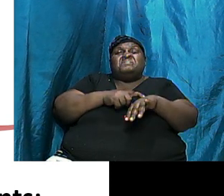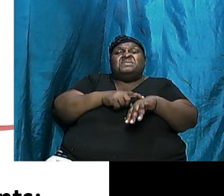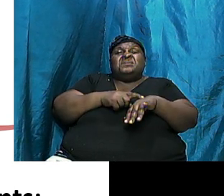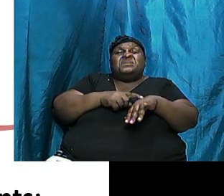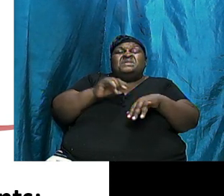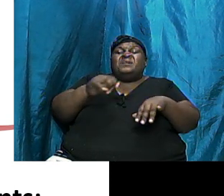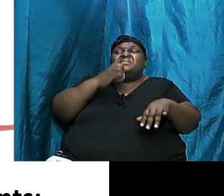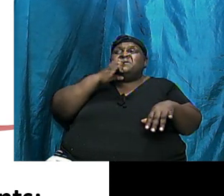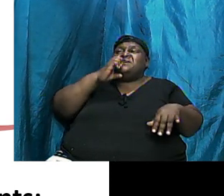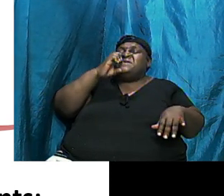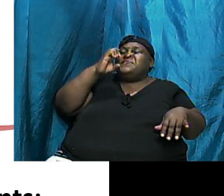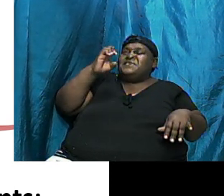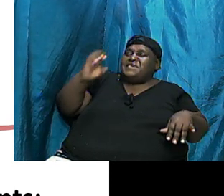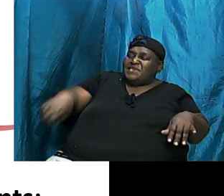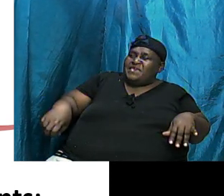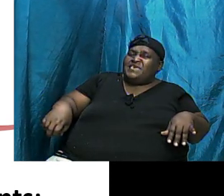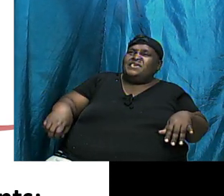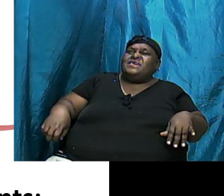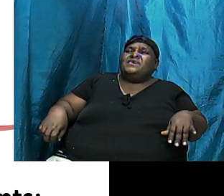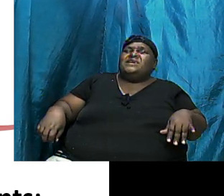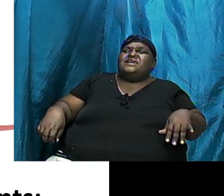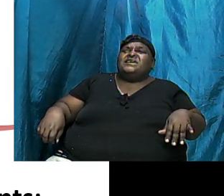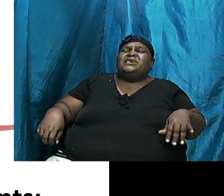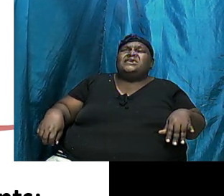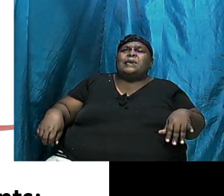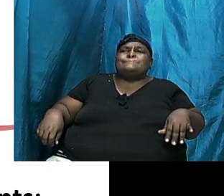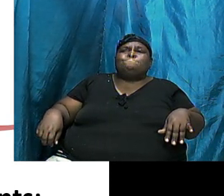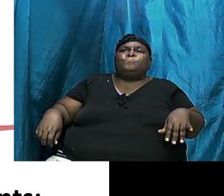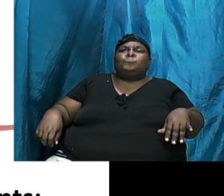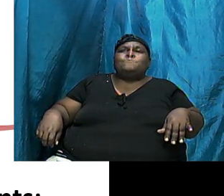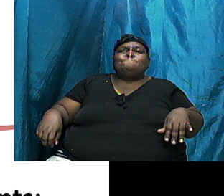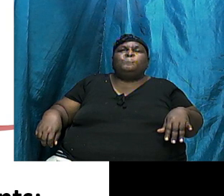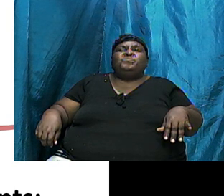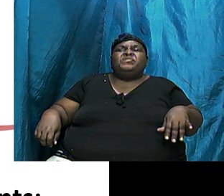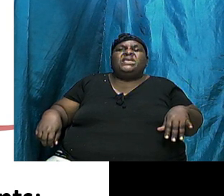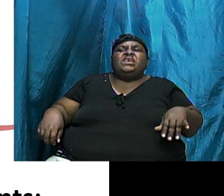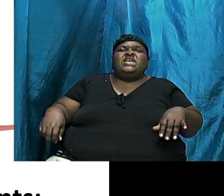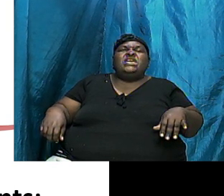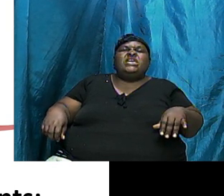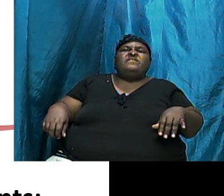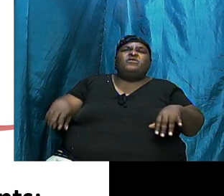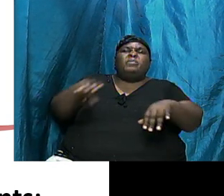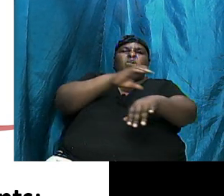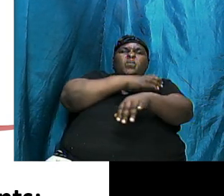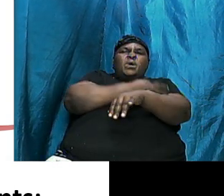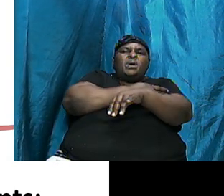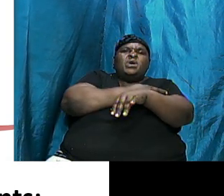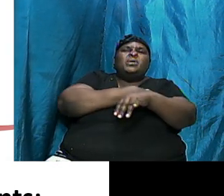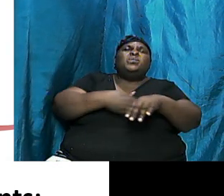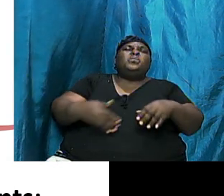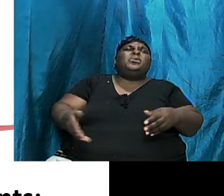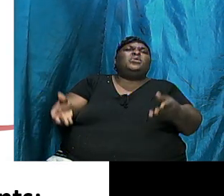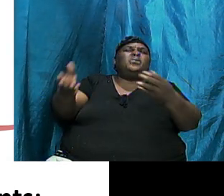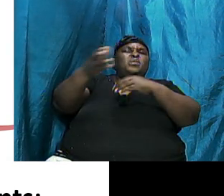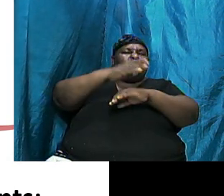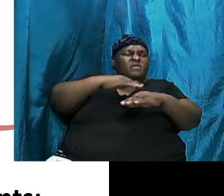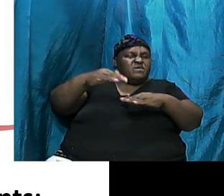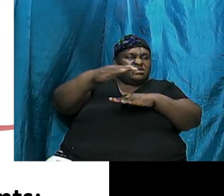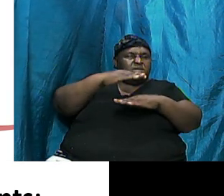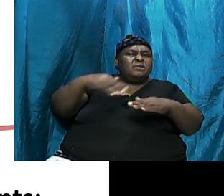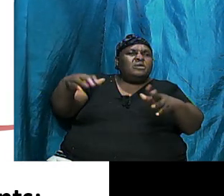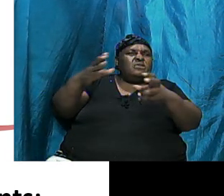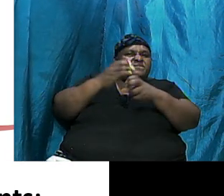evil influence will overtake us. Two different paths. At the beginning,